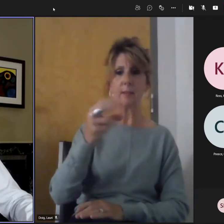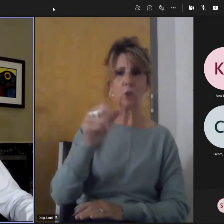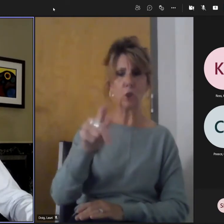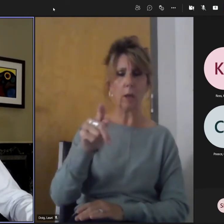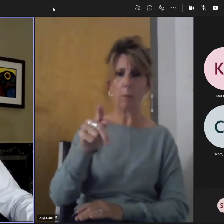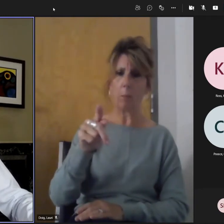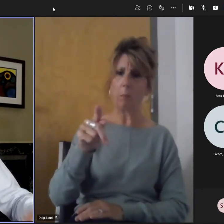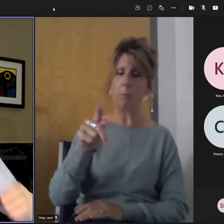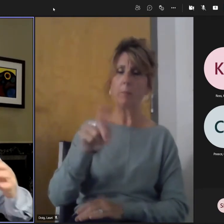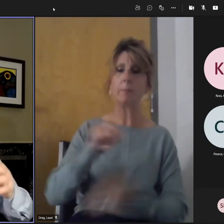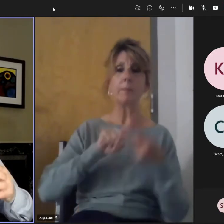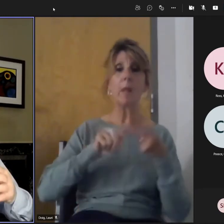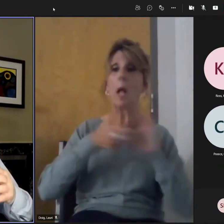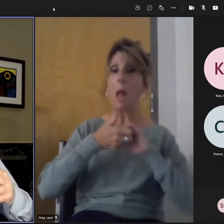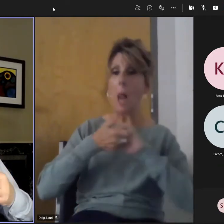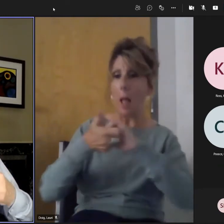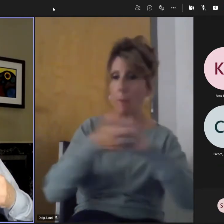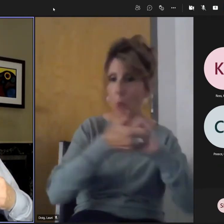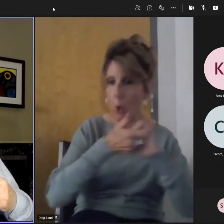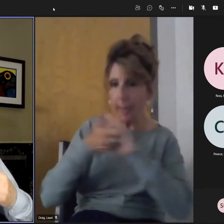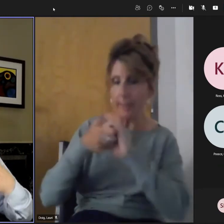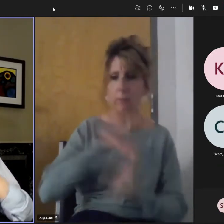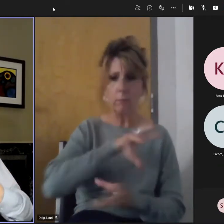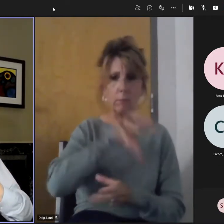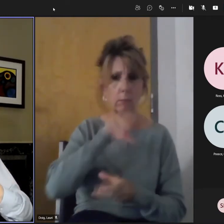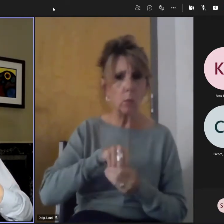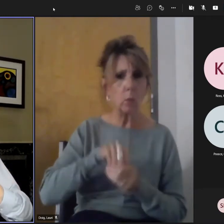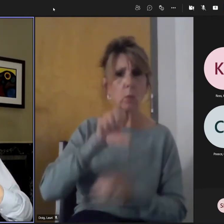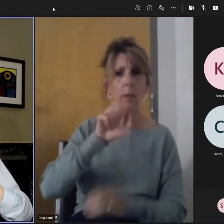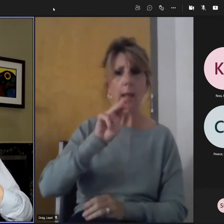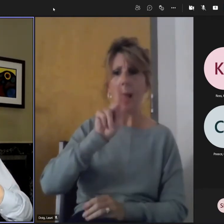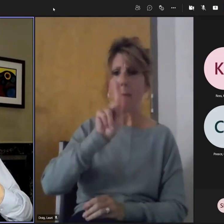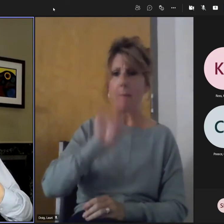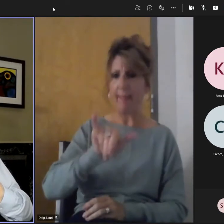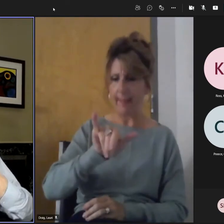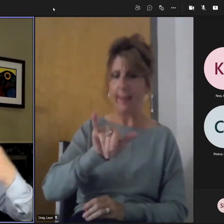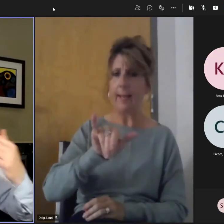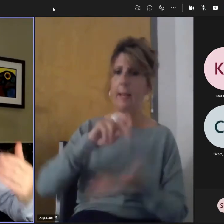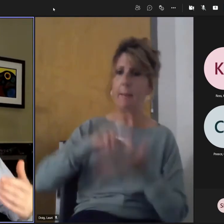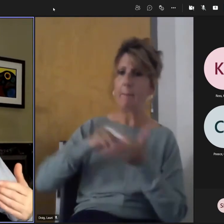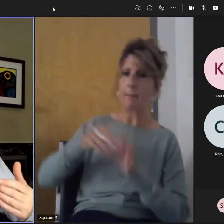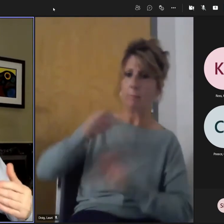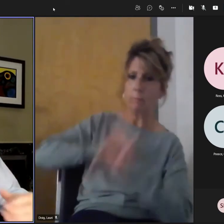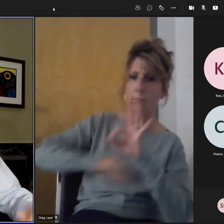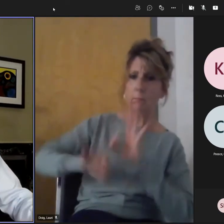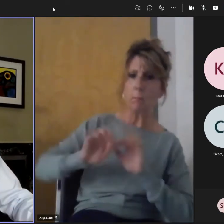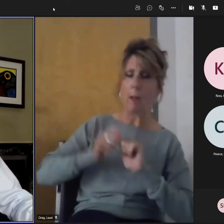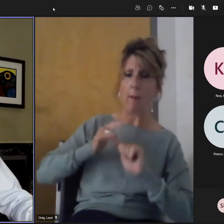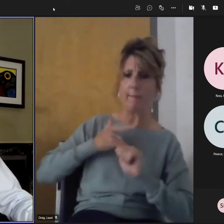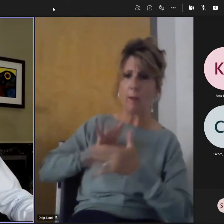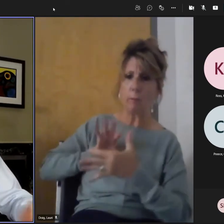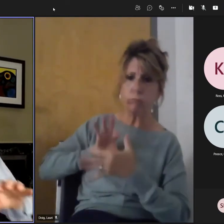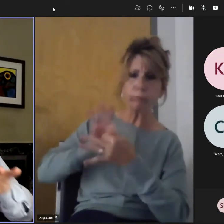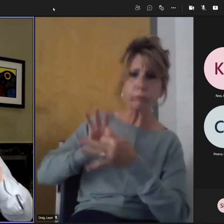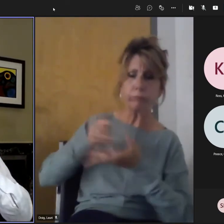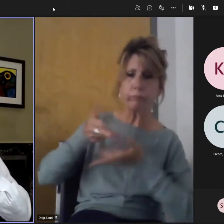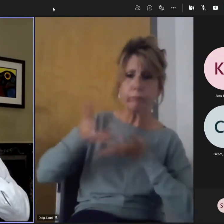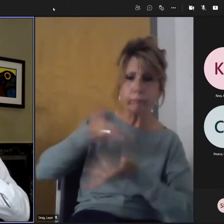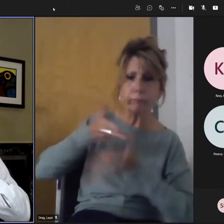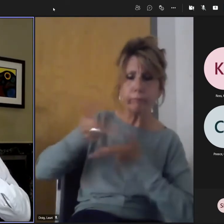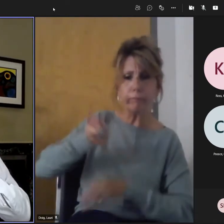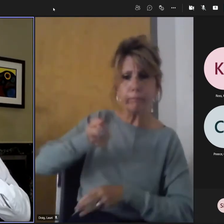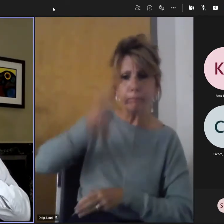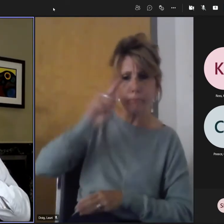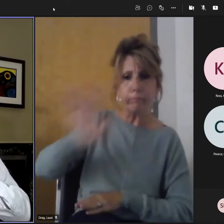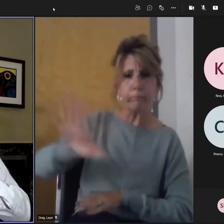collaboration, it's there about your self-awareness of how you're able to relate to others as well as empathy. So